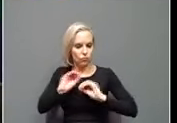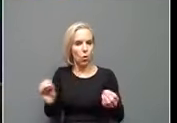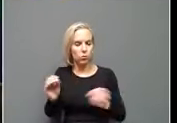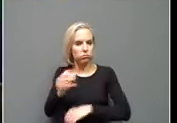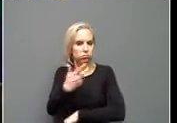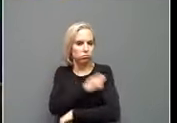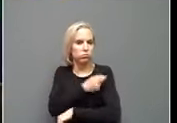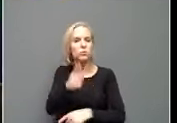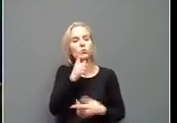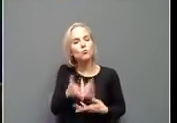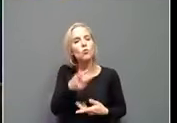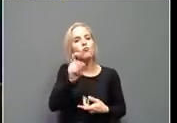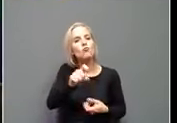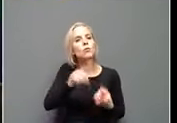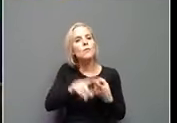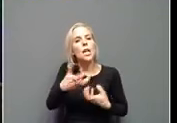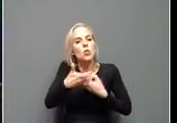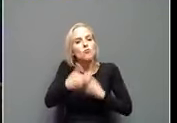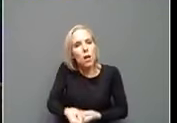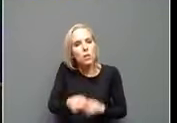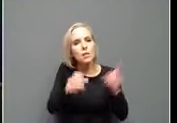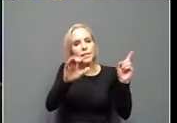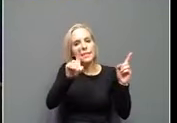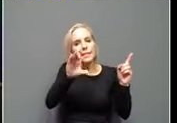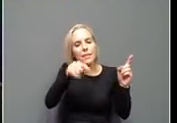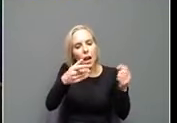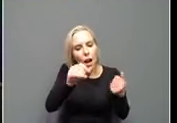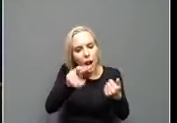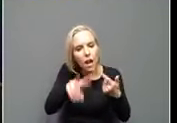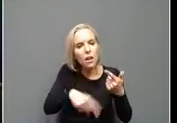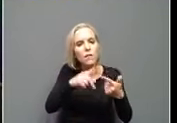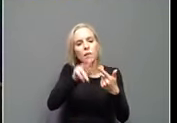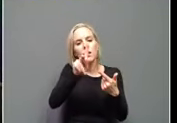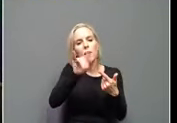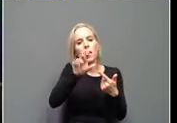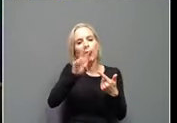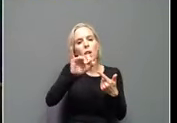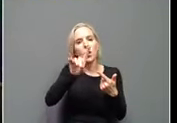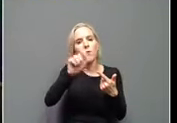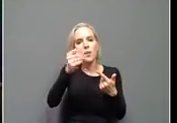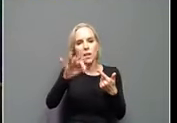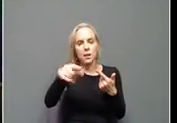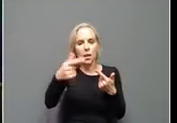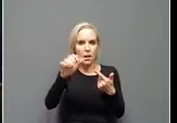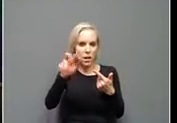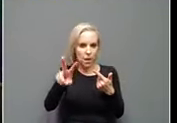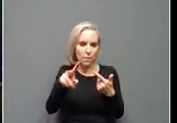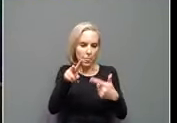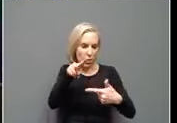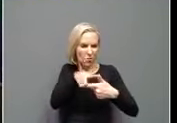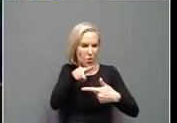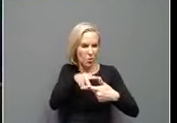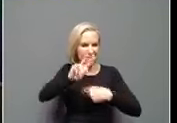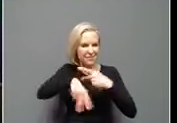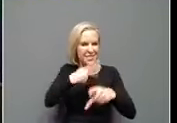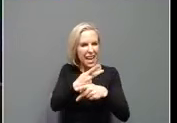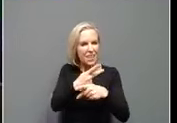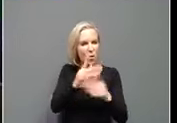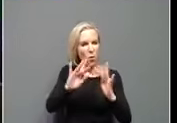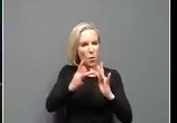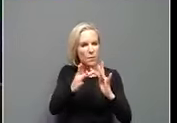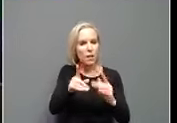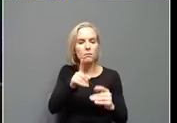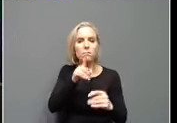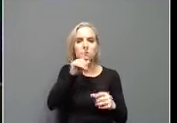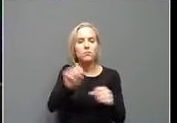go to trustworthy sites like CDC.gov or KYCOVID19.gov. Go to those type of locations where we're giving you